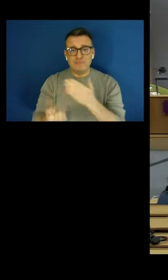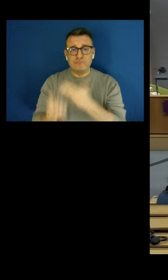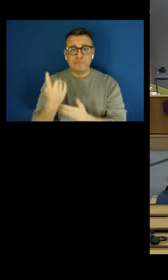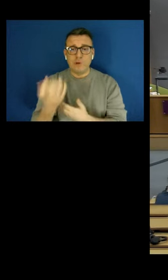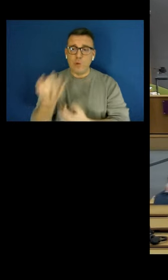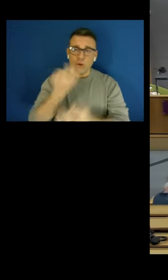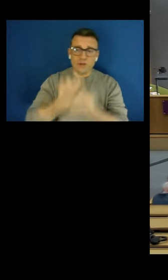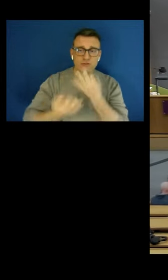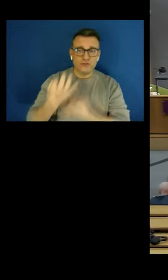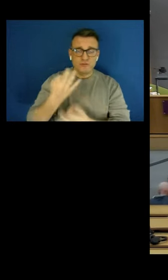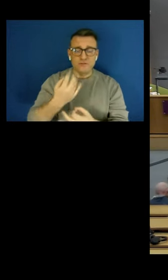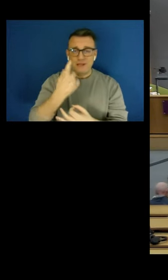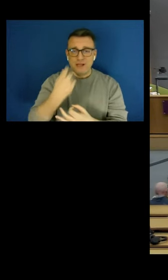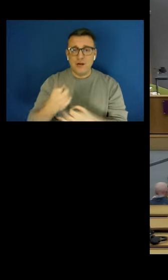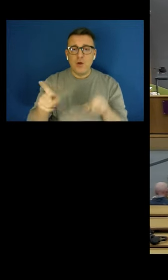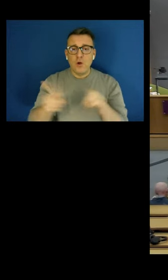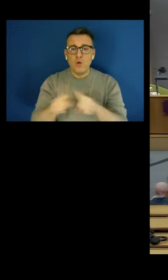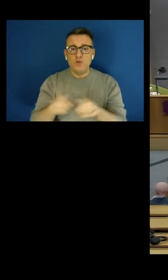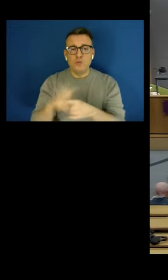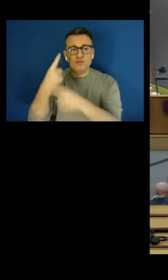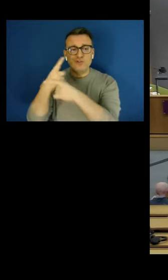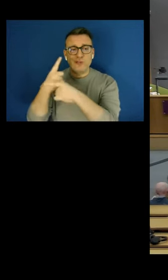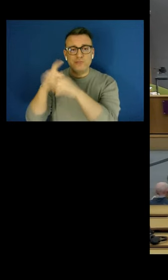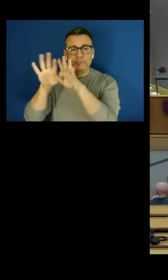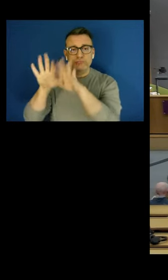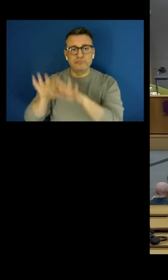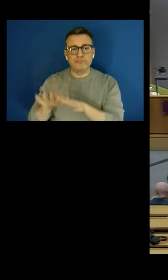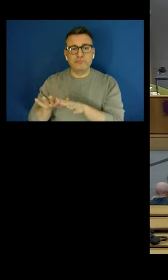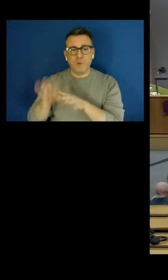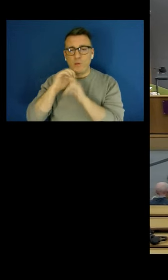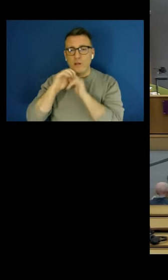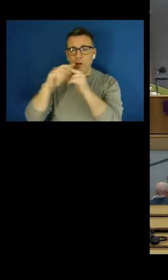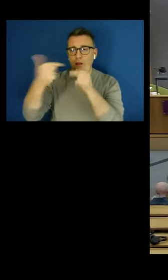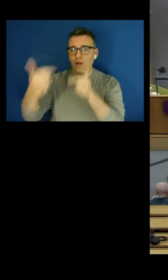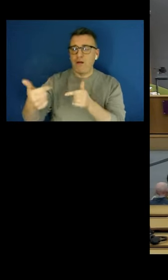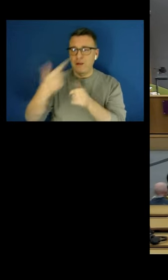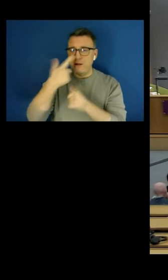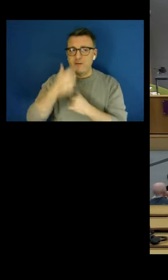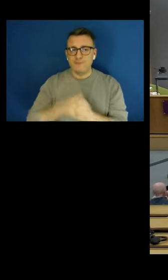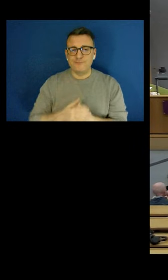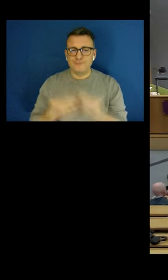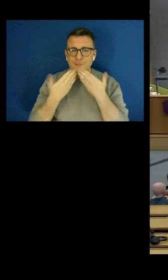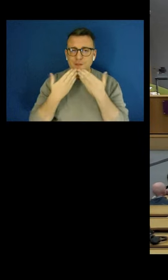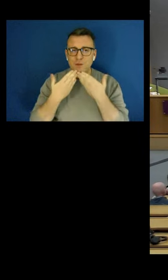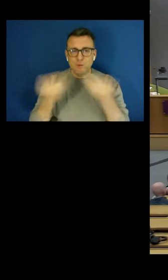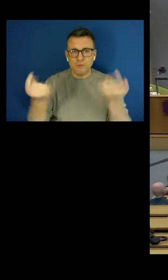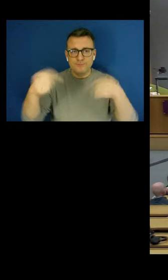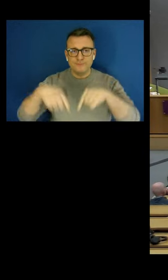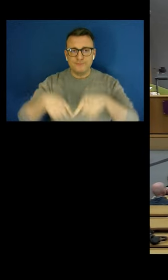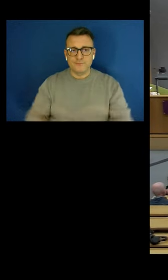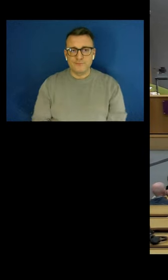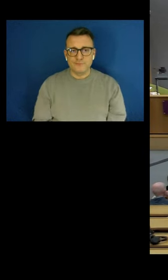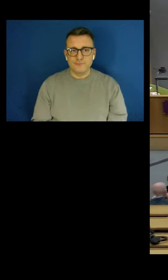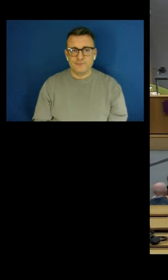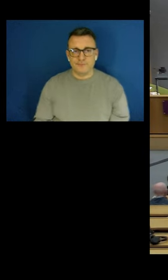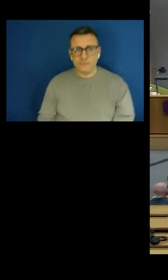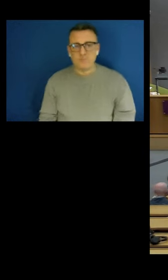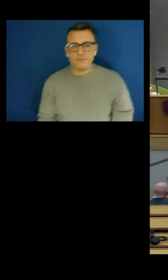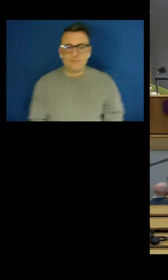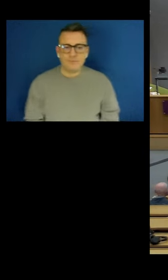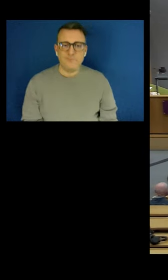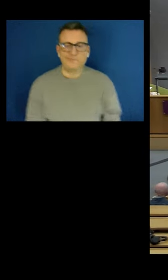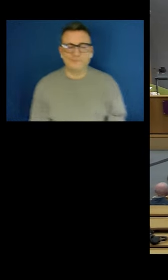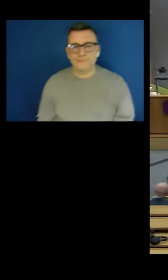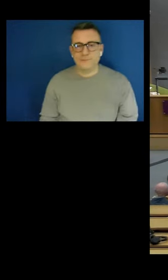will be receiving questions from those joining us online. Thank you for being here. So Kirsten